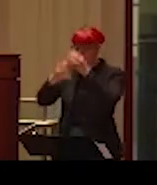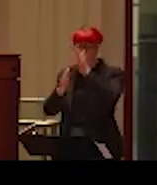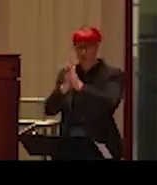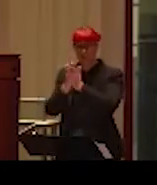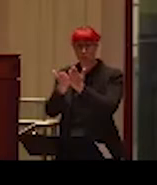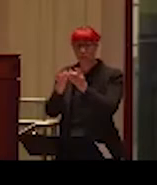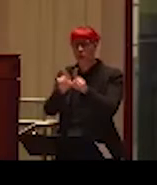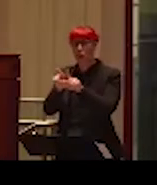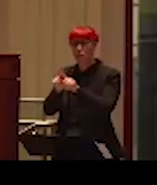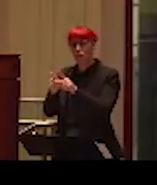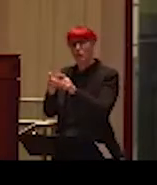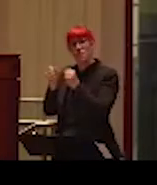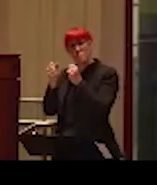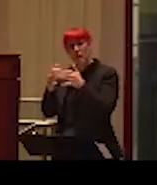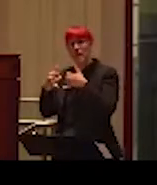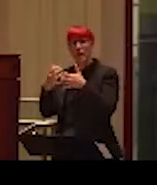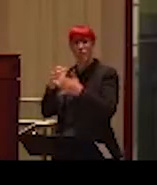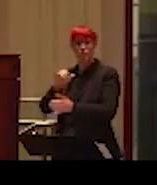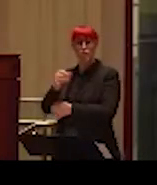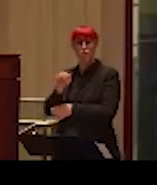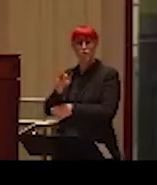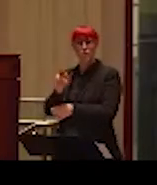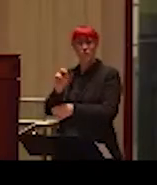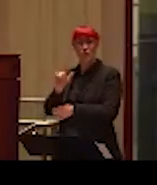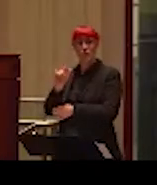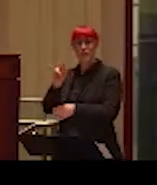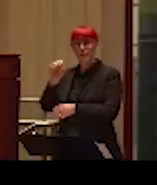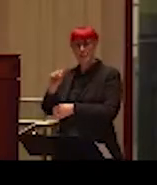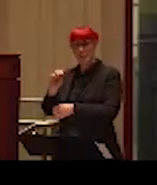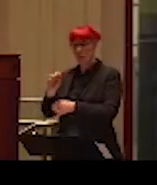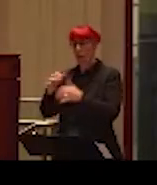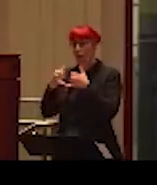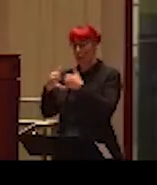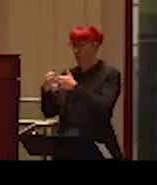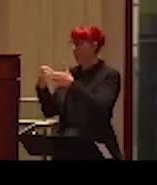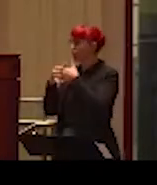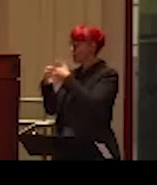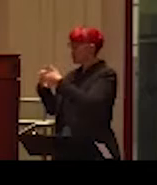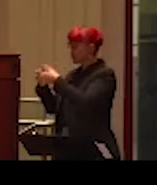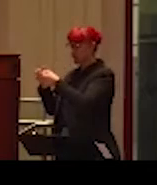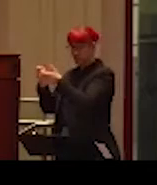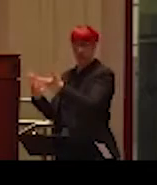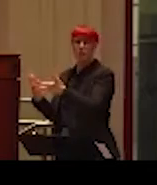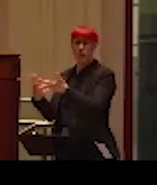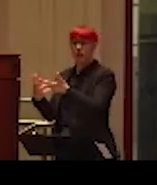recipient of many journalist awards. So it's a pleasure to have you here today. Thank you so much for being here today, Douglas.